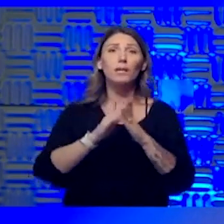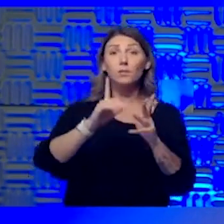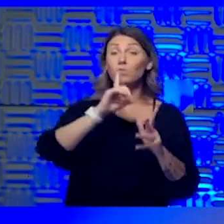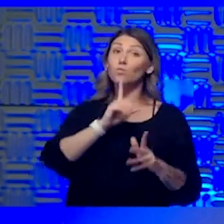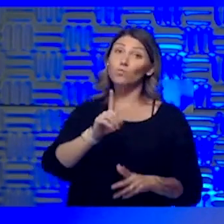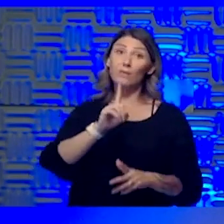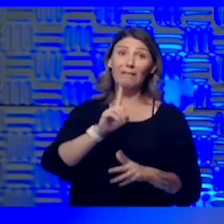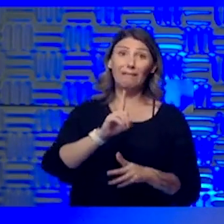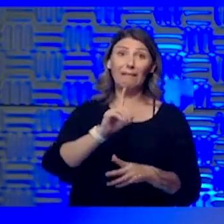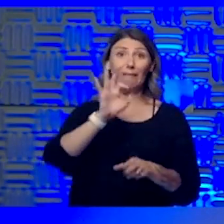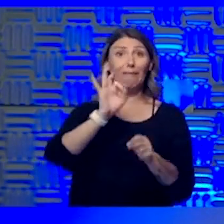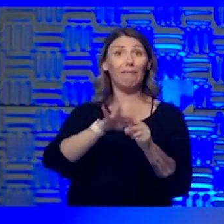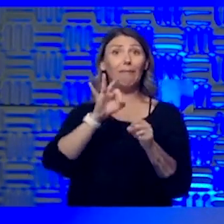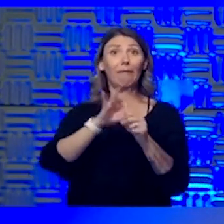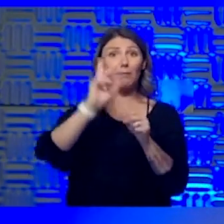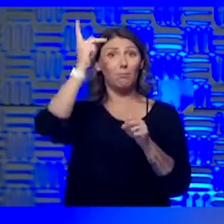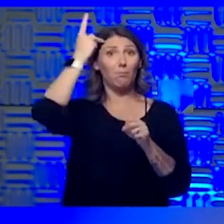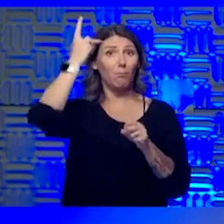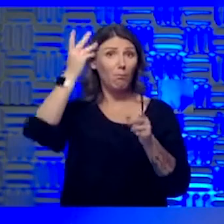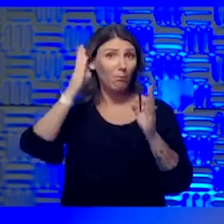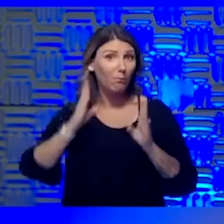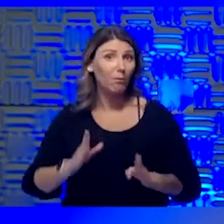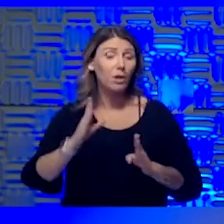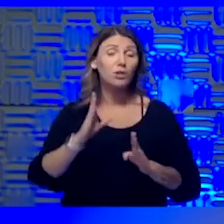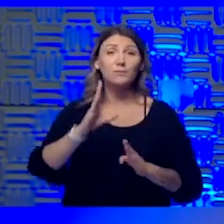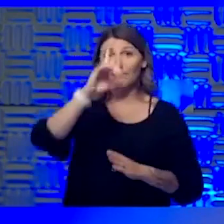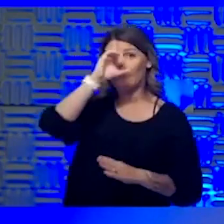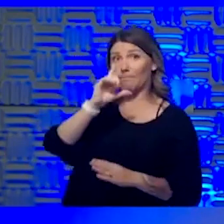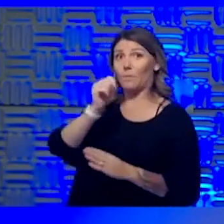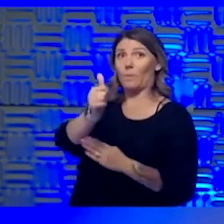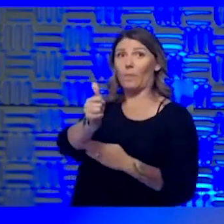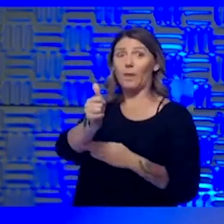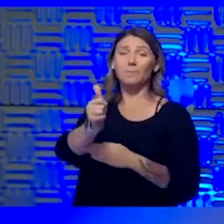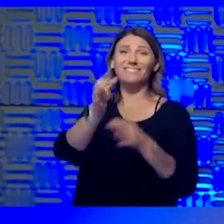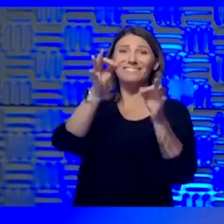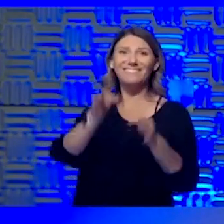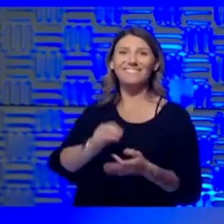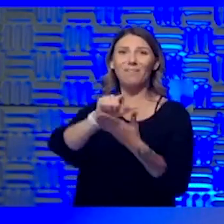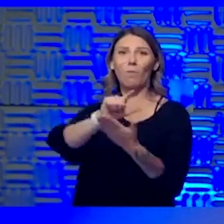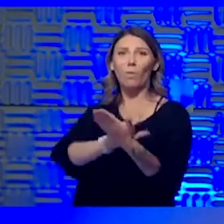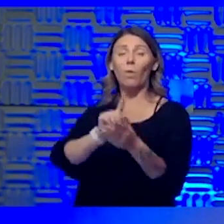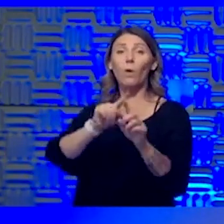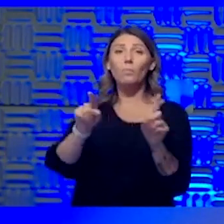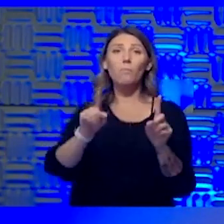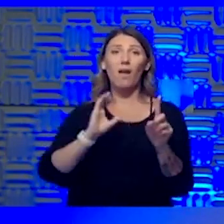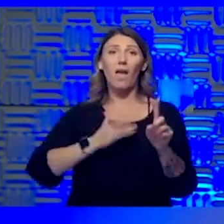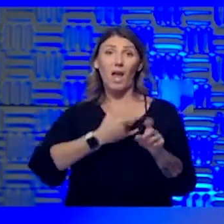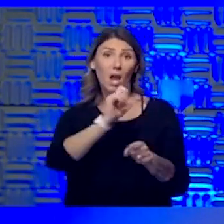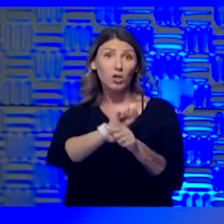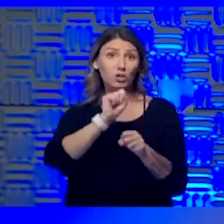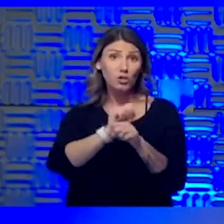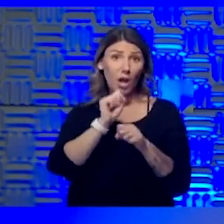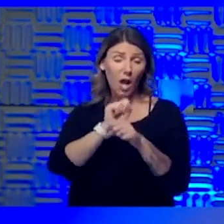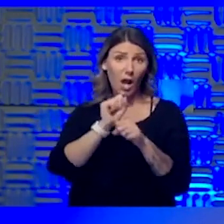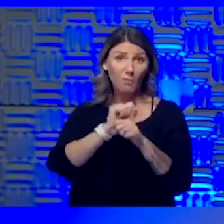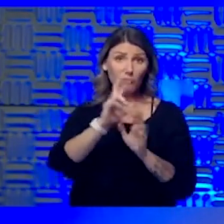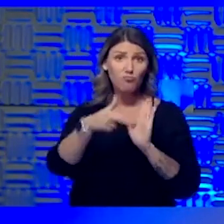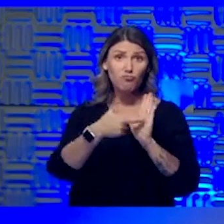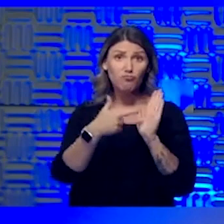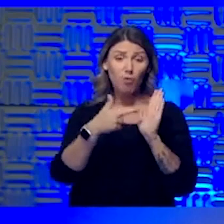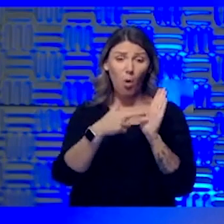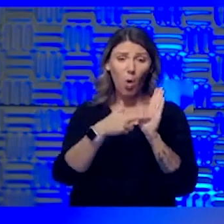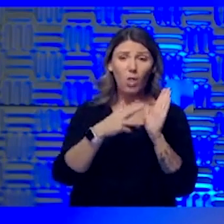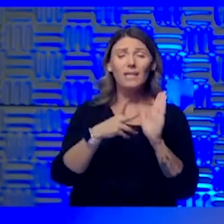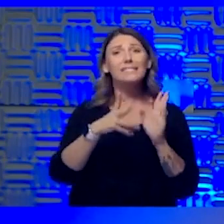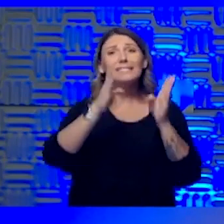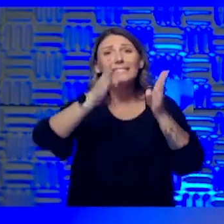the best way to go about that. But our job is for the individual health and the public health and to give you the optimal, most